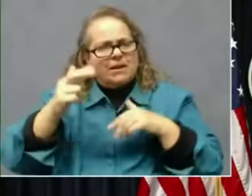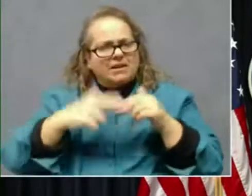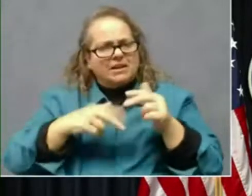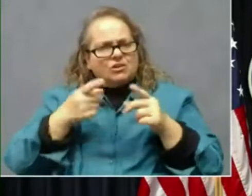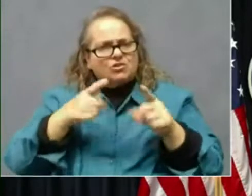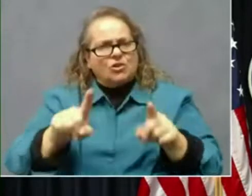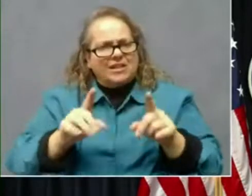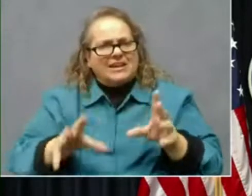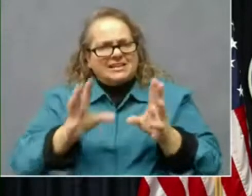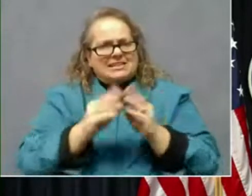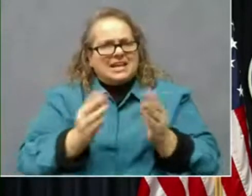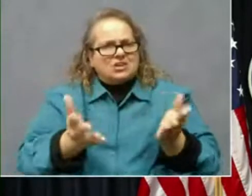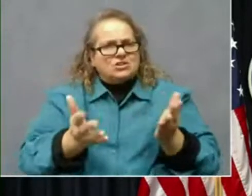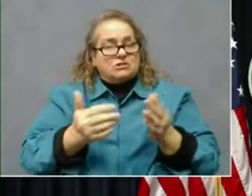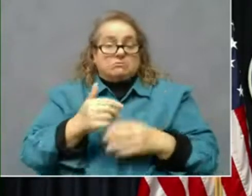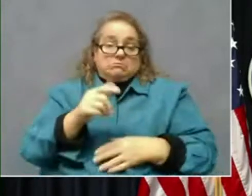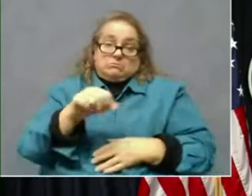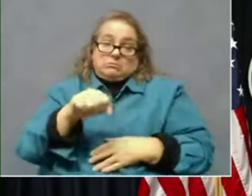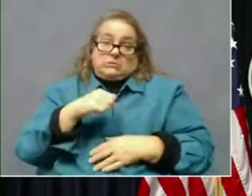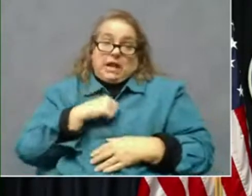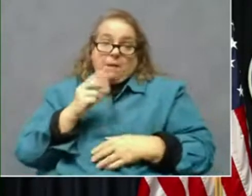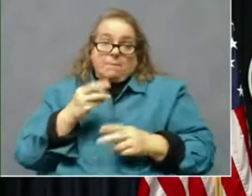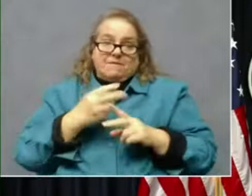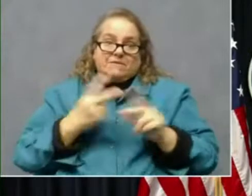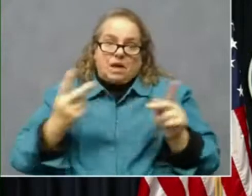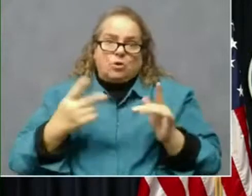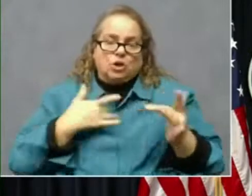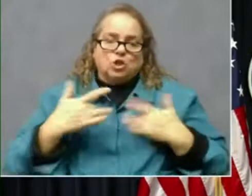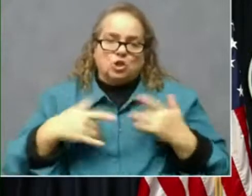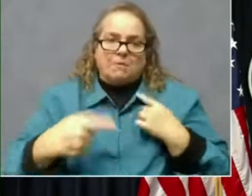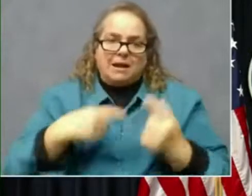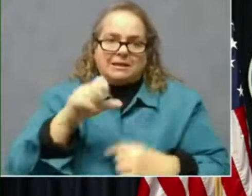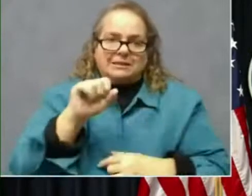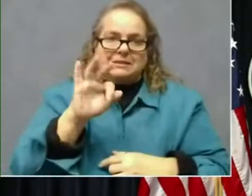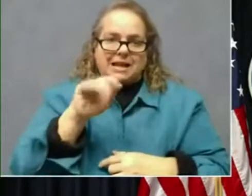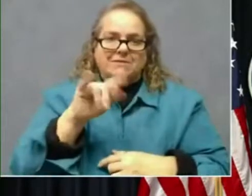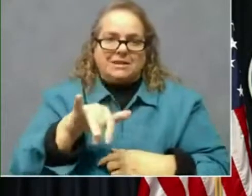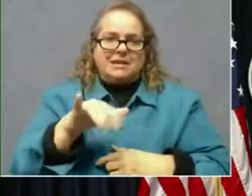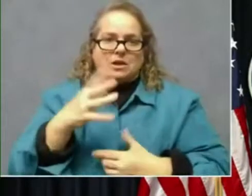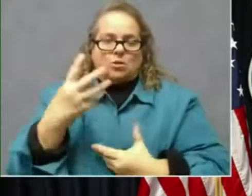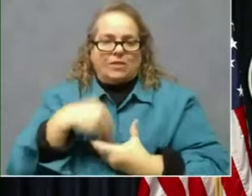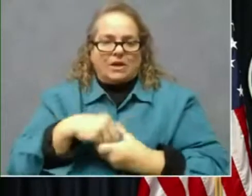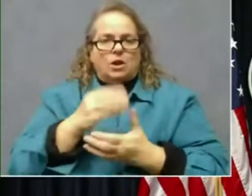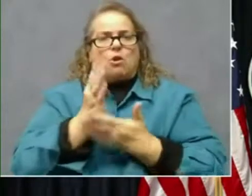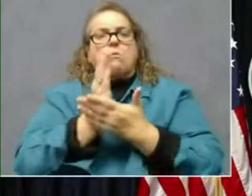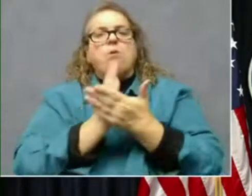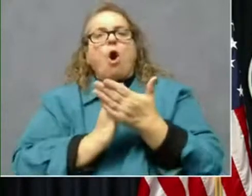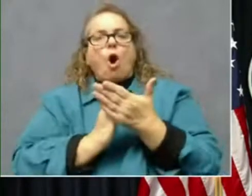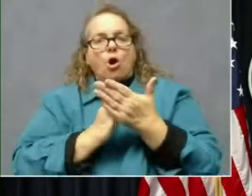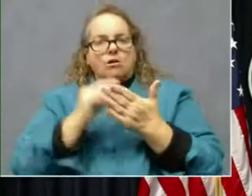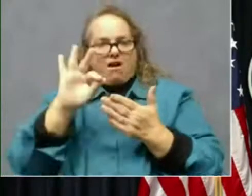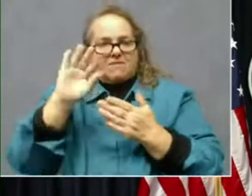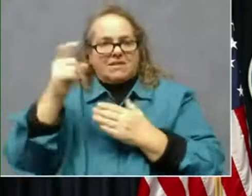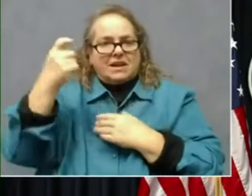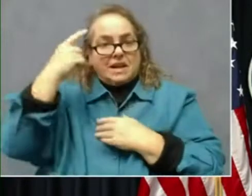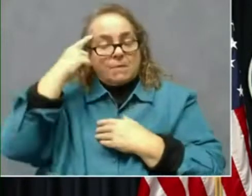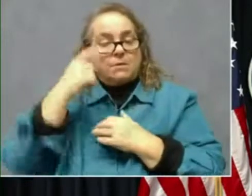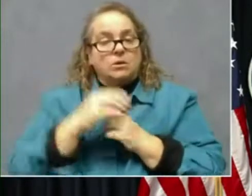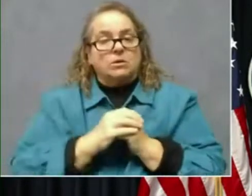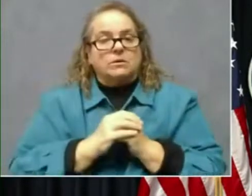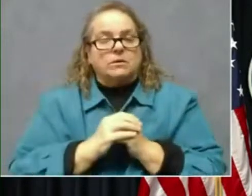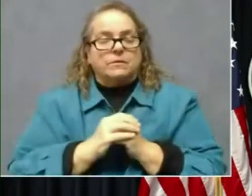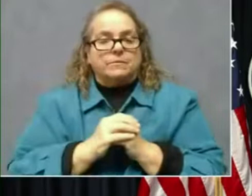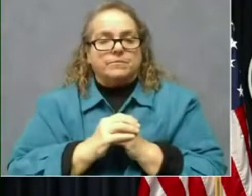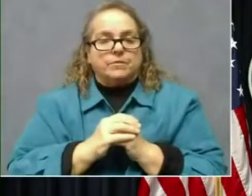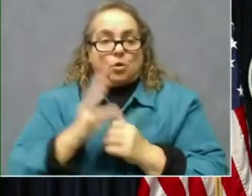Uh, I am concerned about, uh, safety within, um, parts of, of the Capitol, certainly, uh, within the